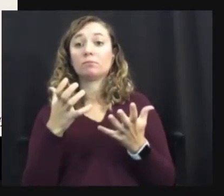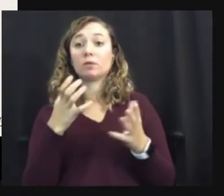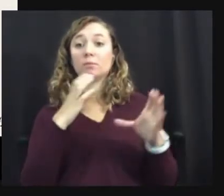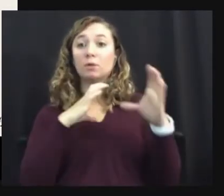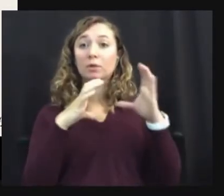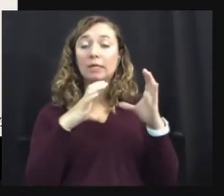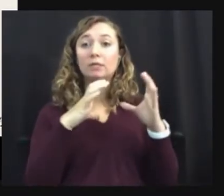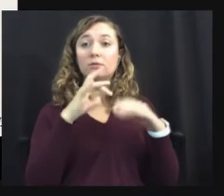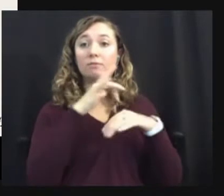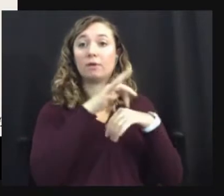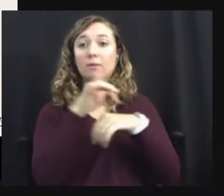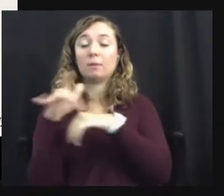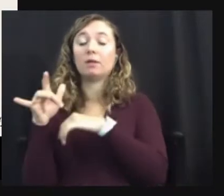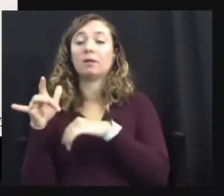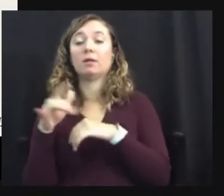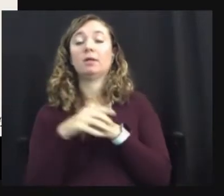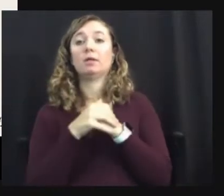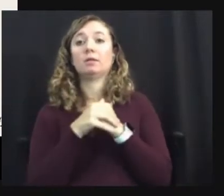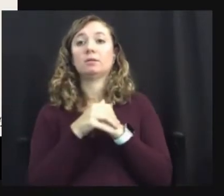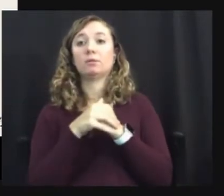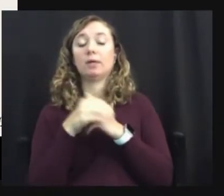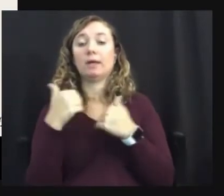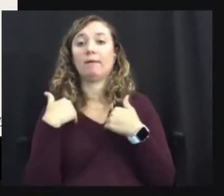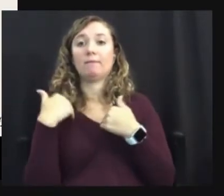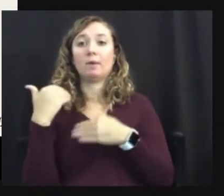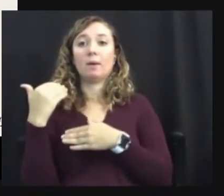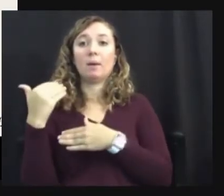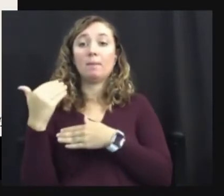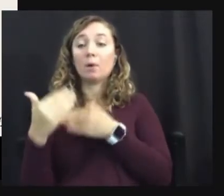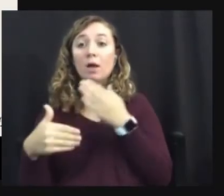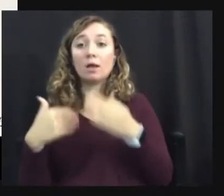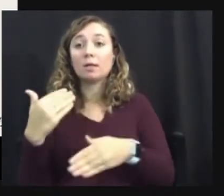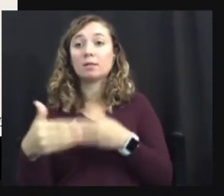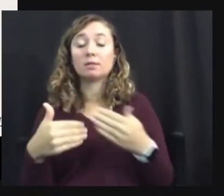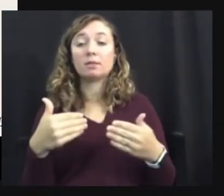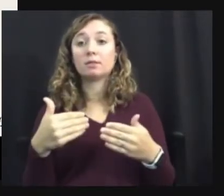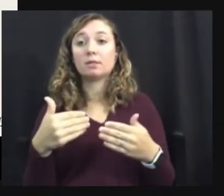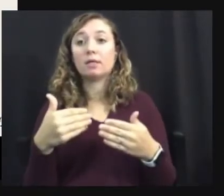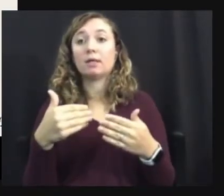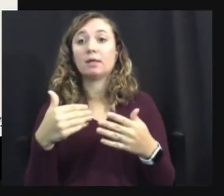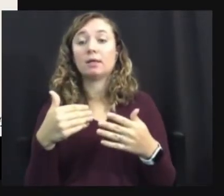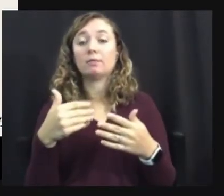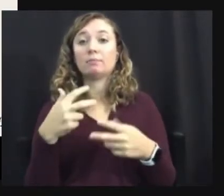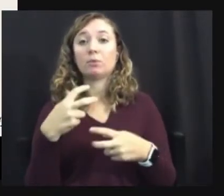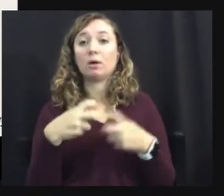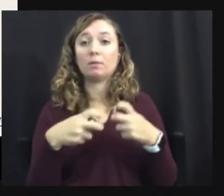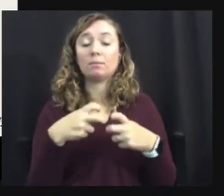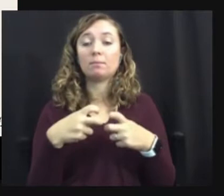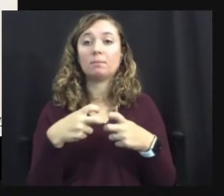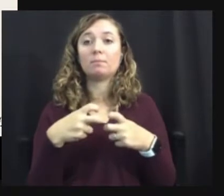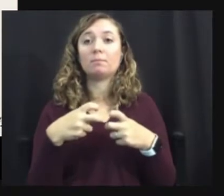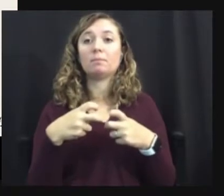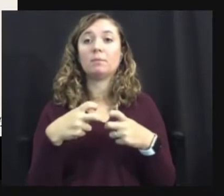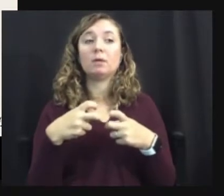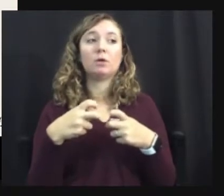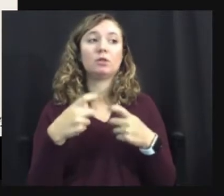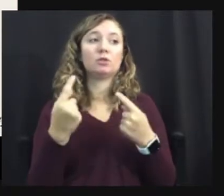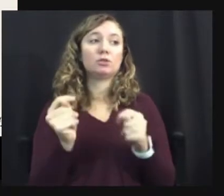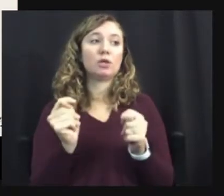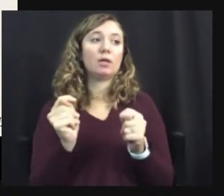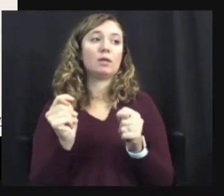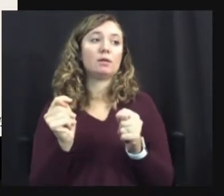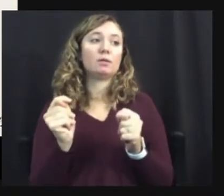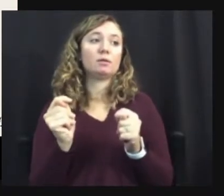differences. Uh, if a person has speech dyspraxia or anxiety performance, um,